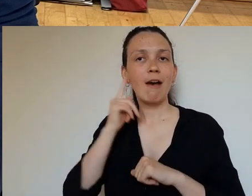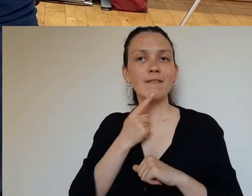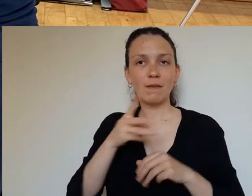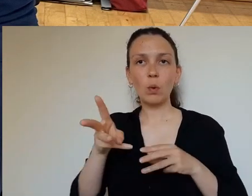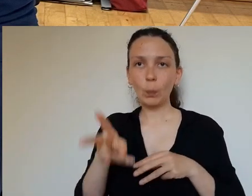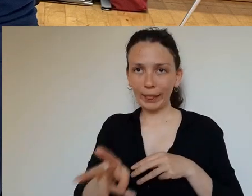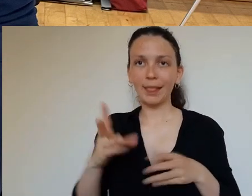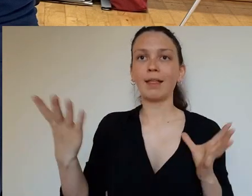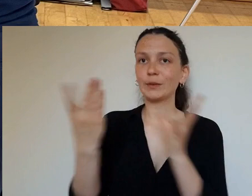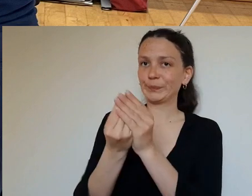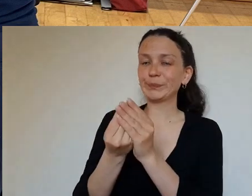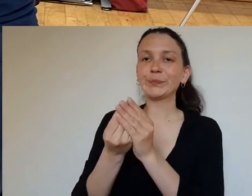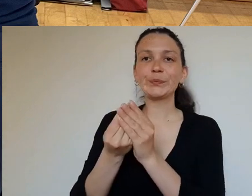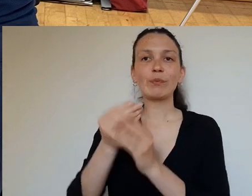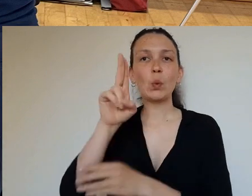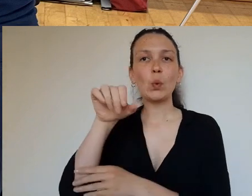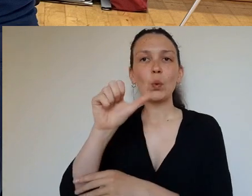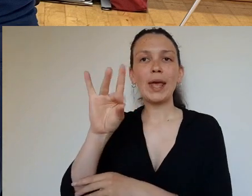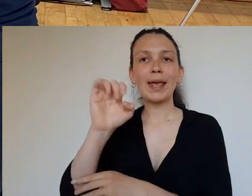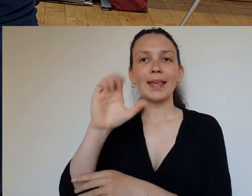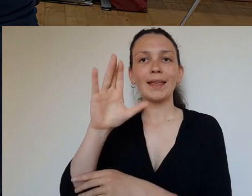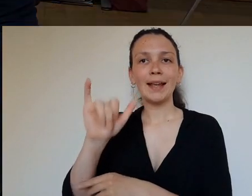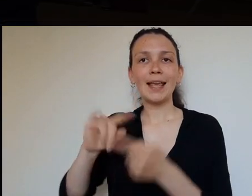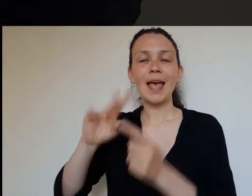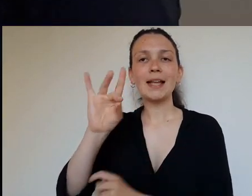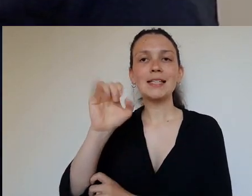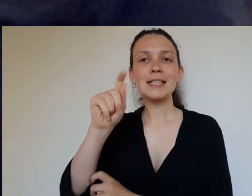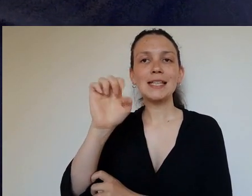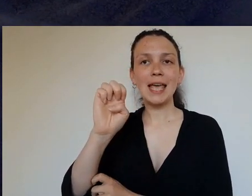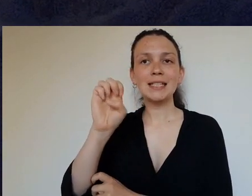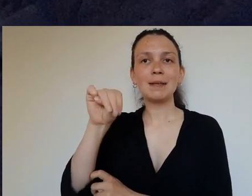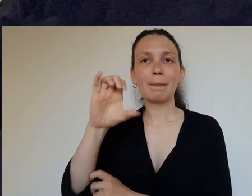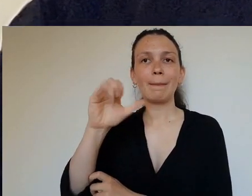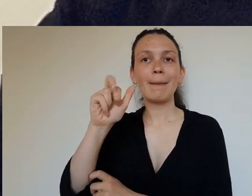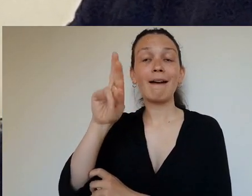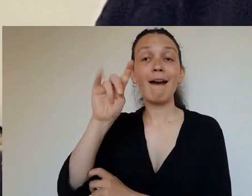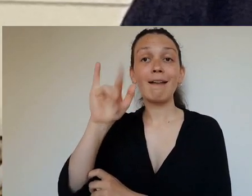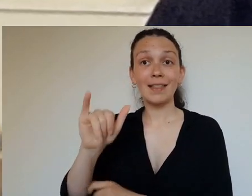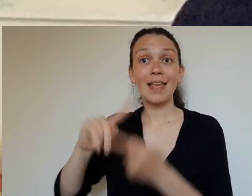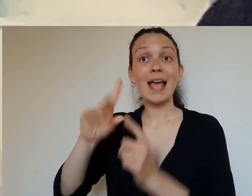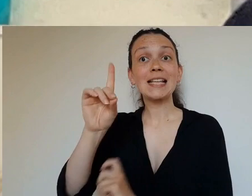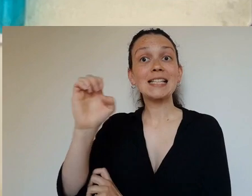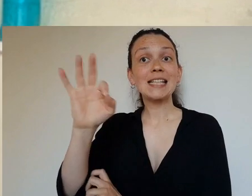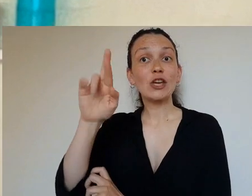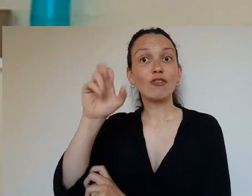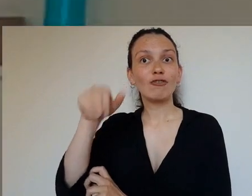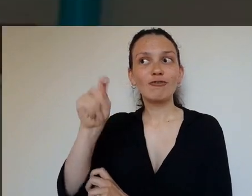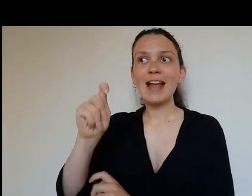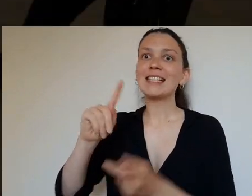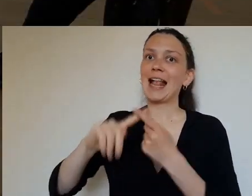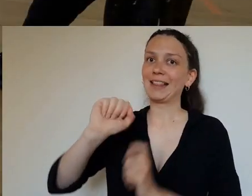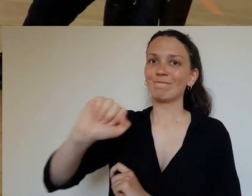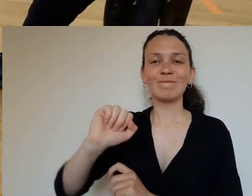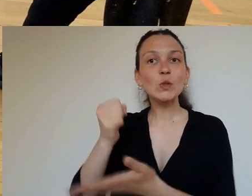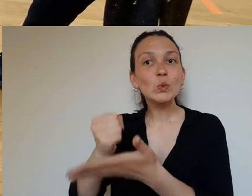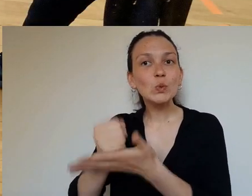SCTU researchers Una Keely and Kate McCarthy and choreographer Deirdre Grant and their theatre studies students to create a collaborative